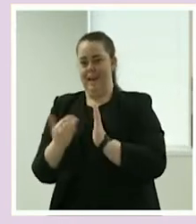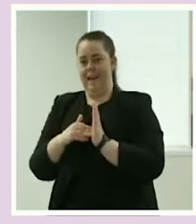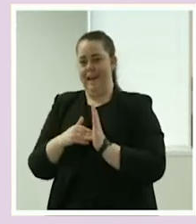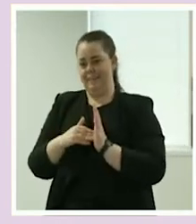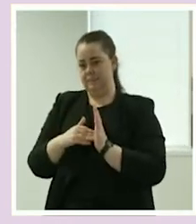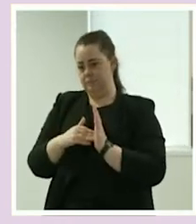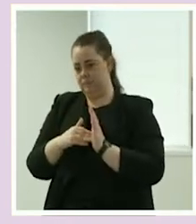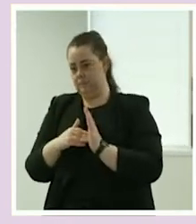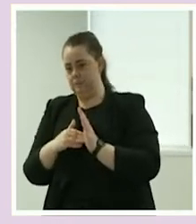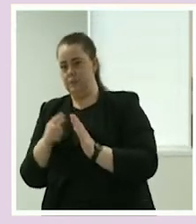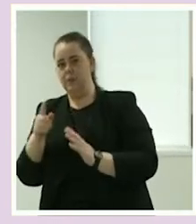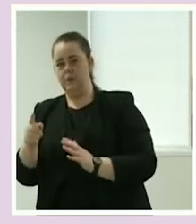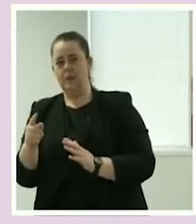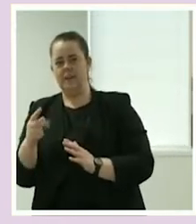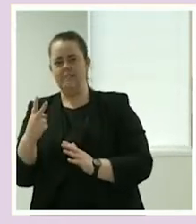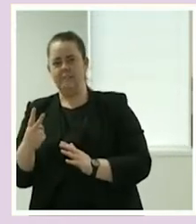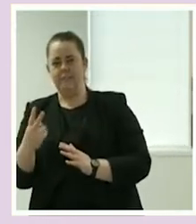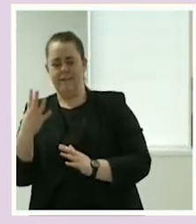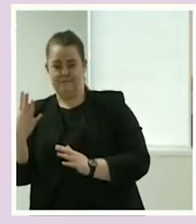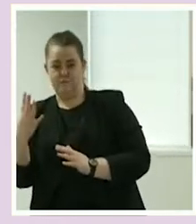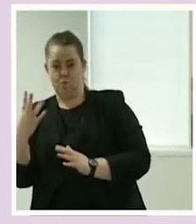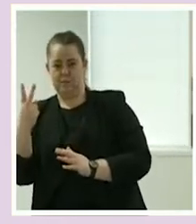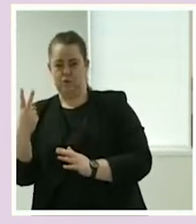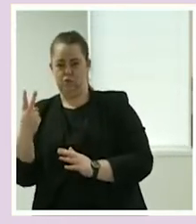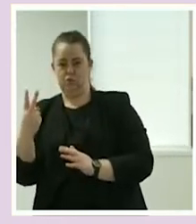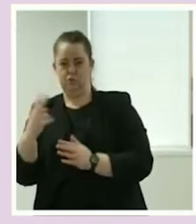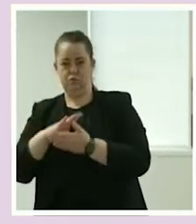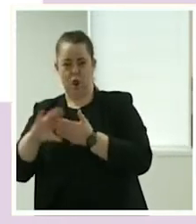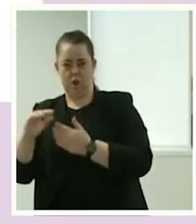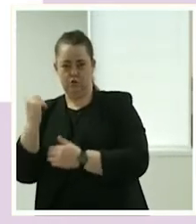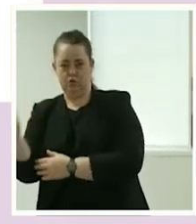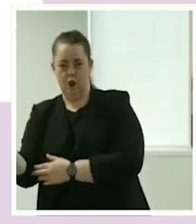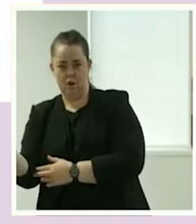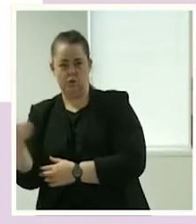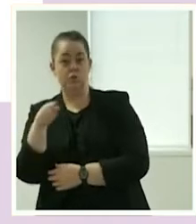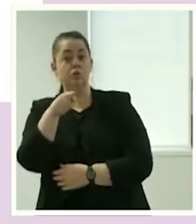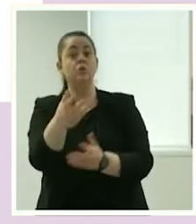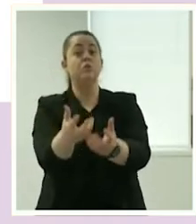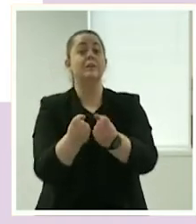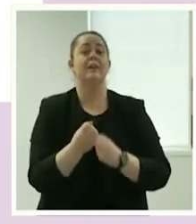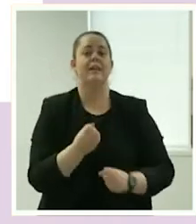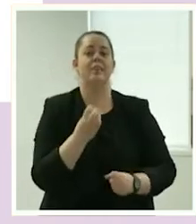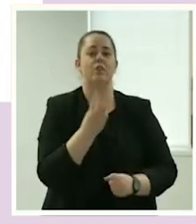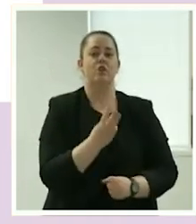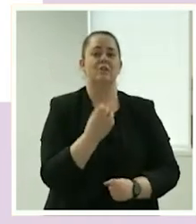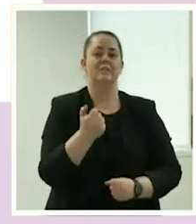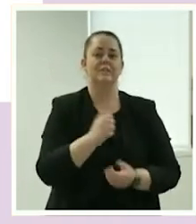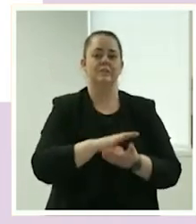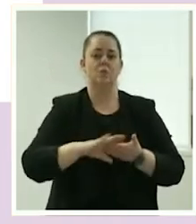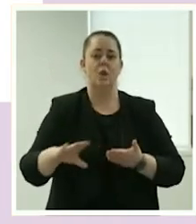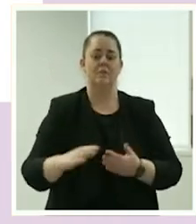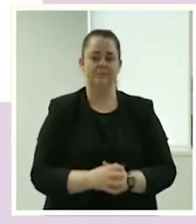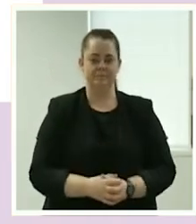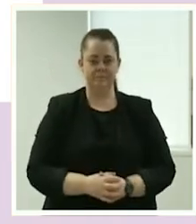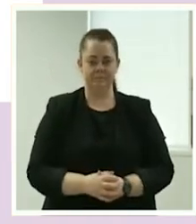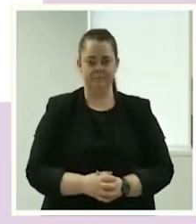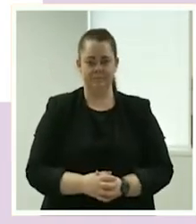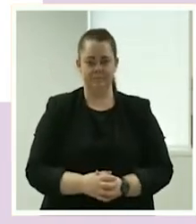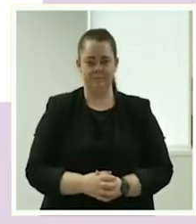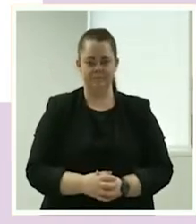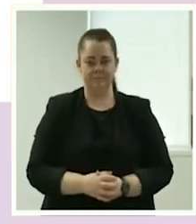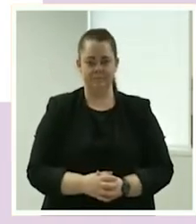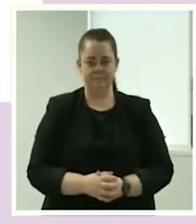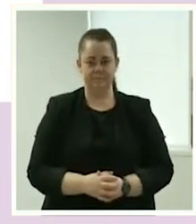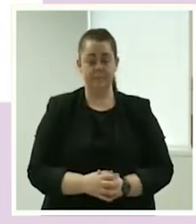$36 an hour. And Mable's $6 per hour fee over the $42 charge paid by the client is a